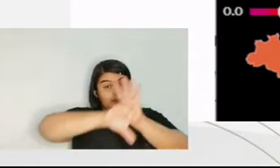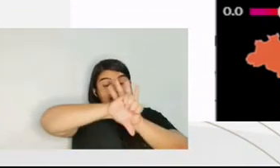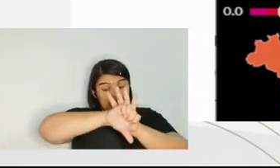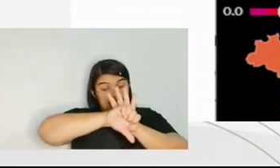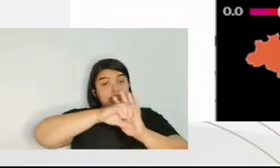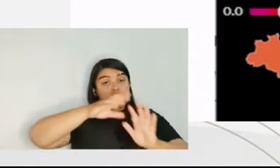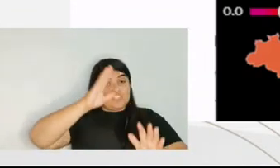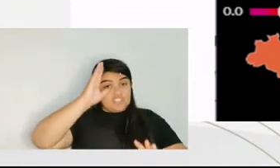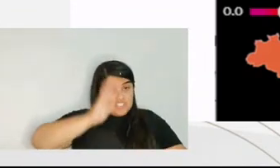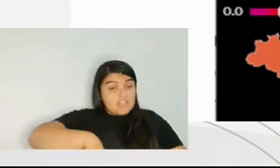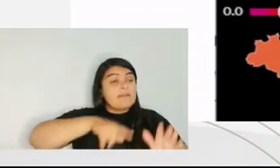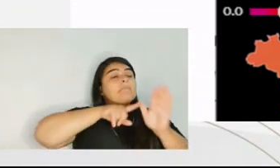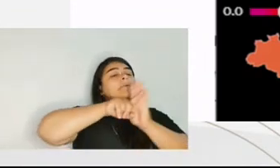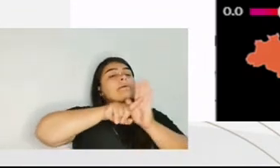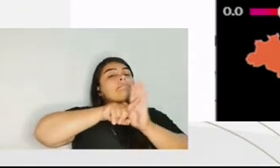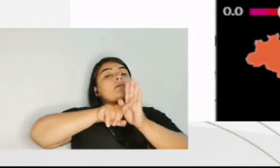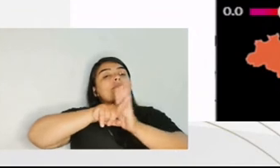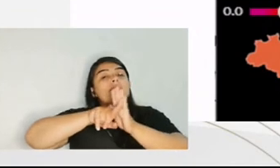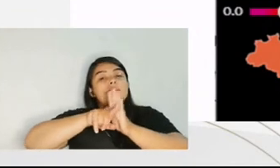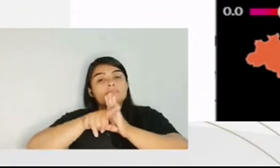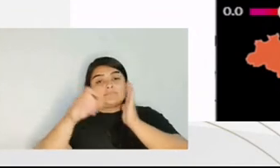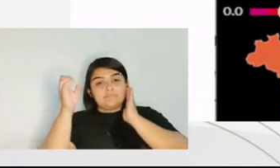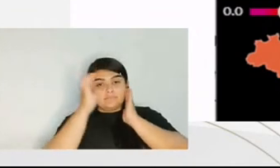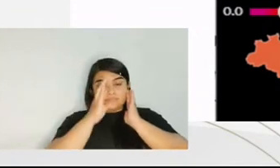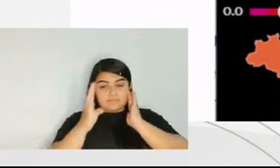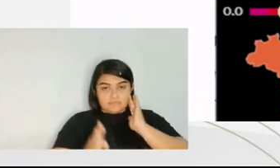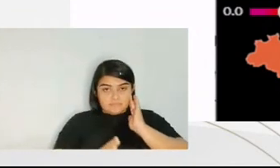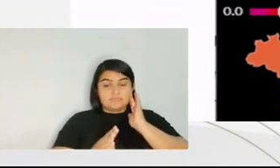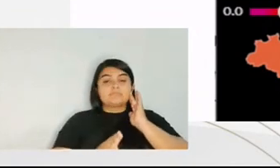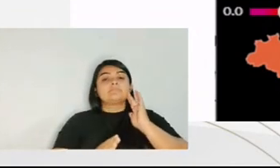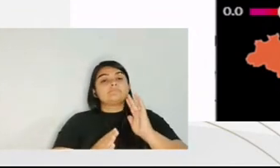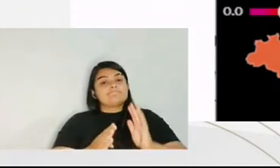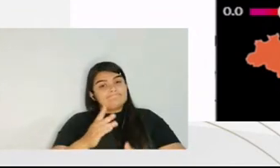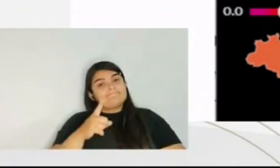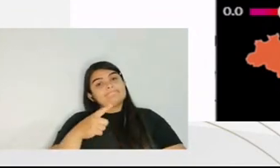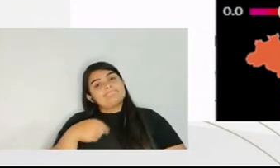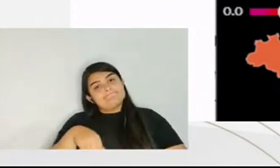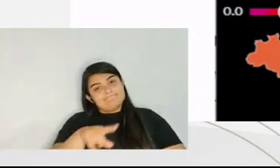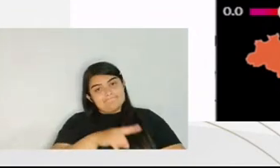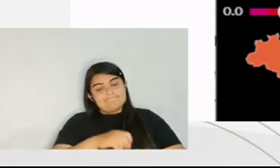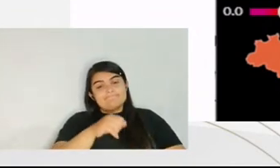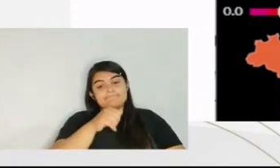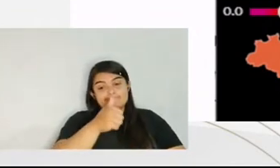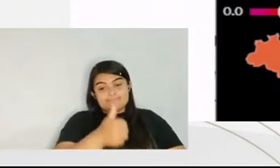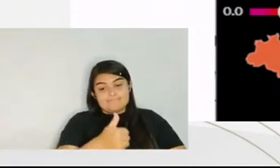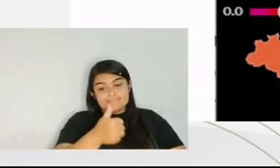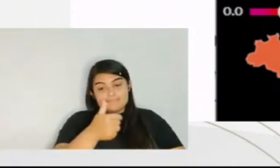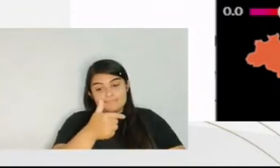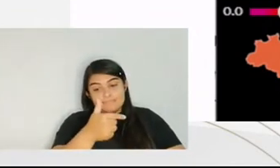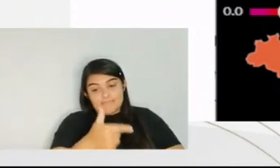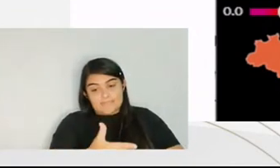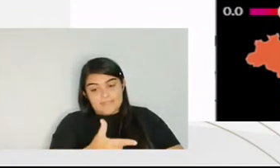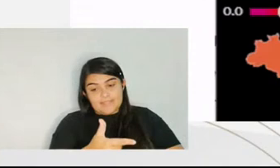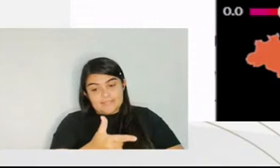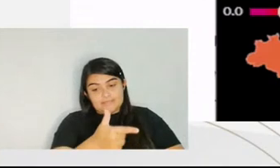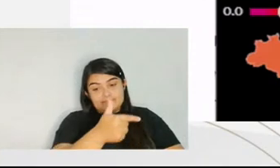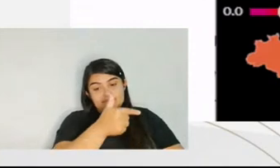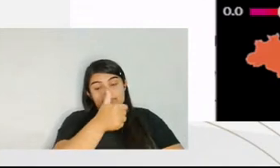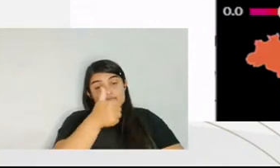which is one of the eight factors that are researched, Brazil is on the